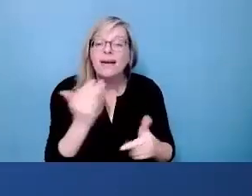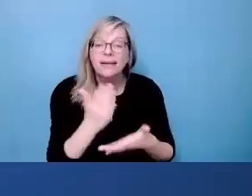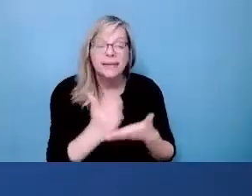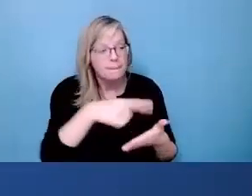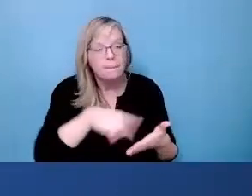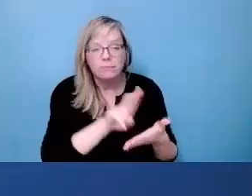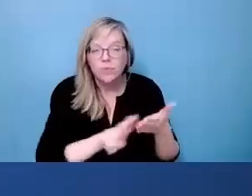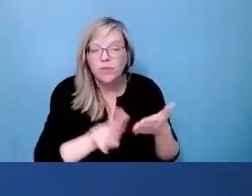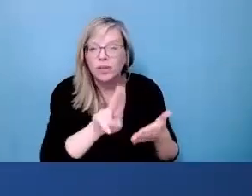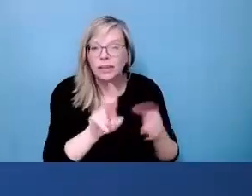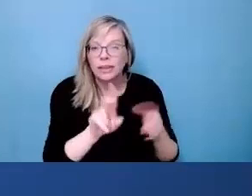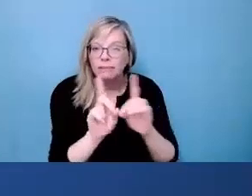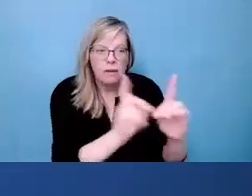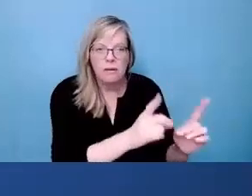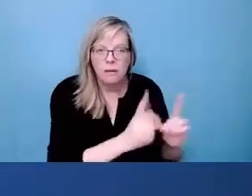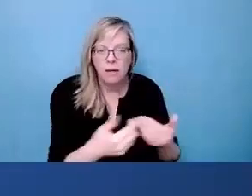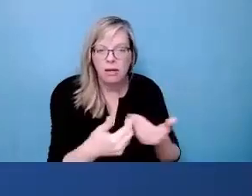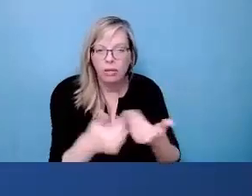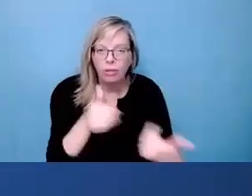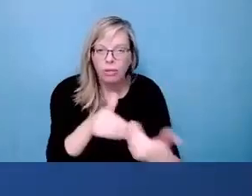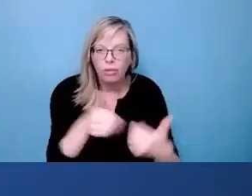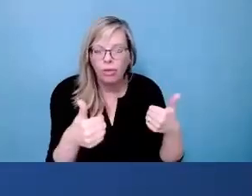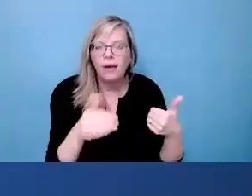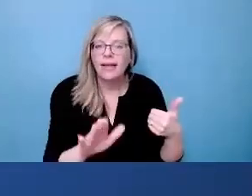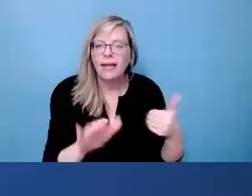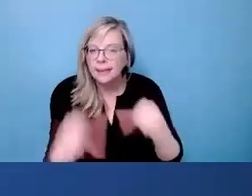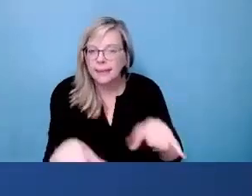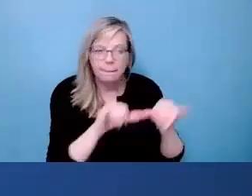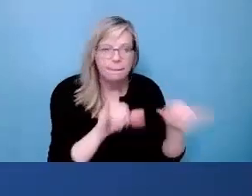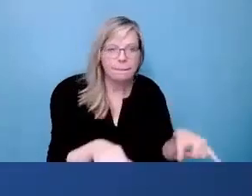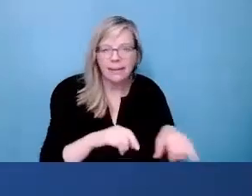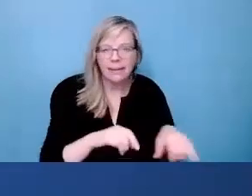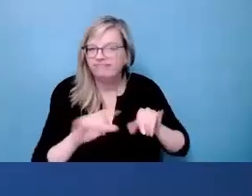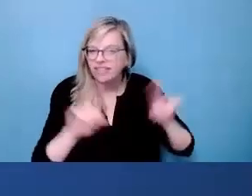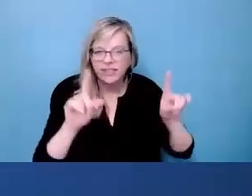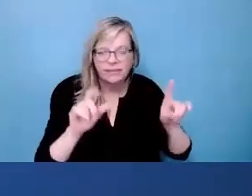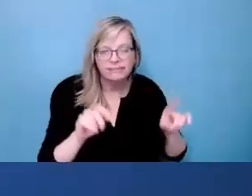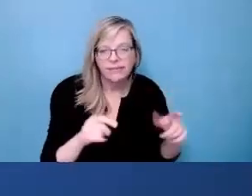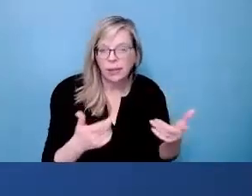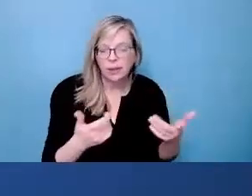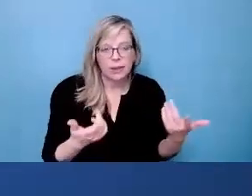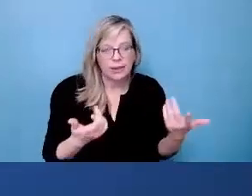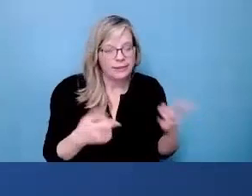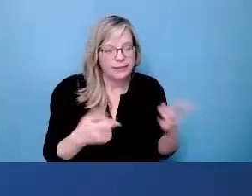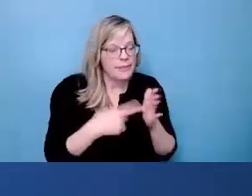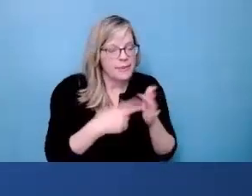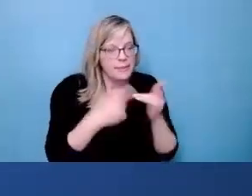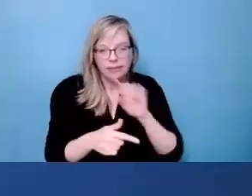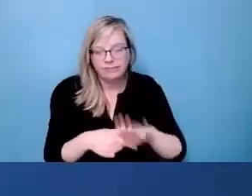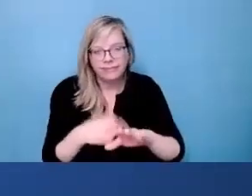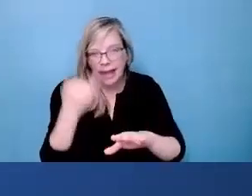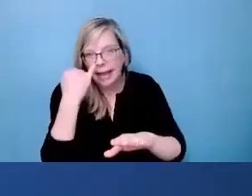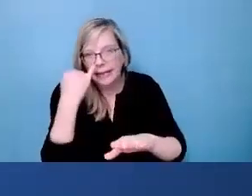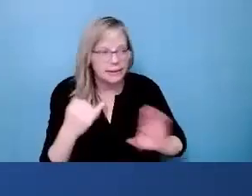design for learning, particularly the siloed nature of academic institutions, which can create barriers to implementation. And so